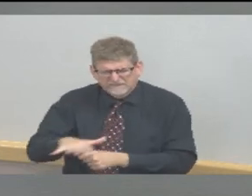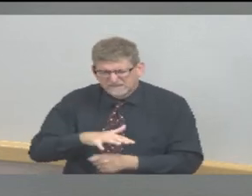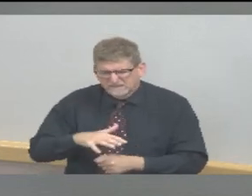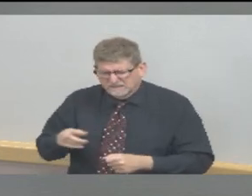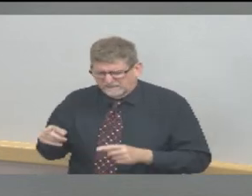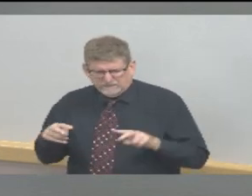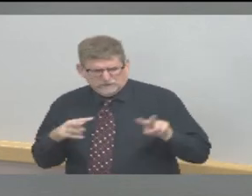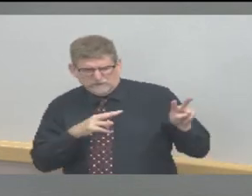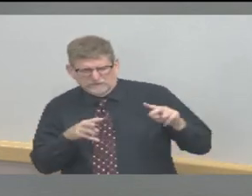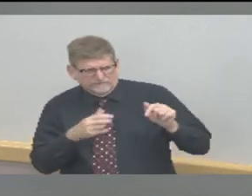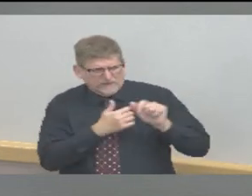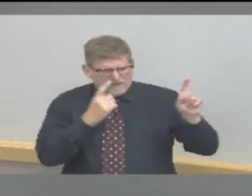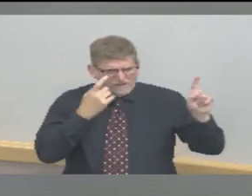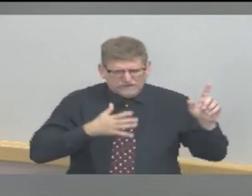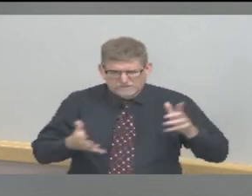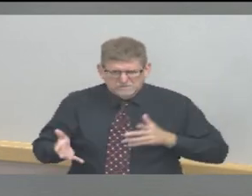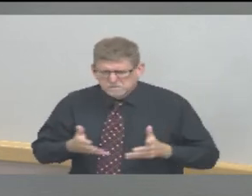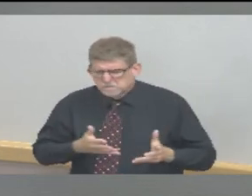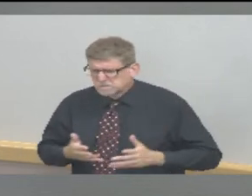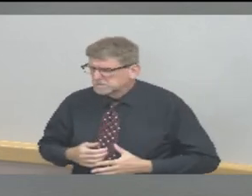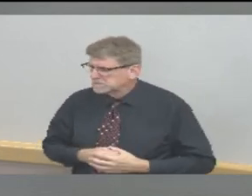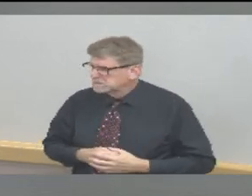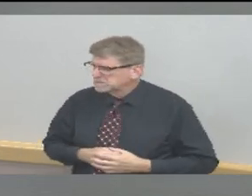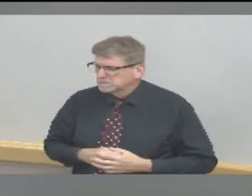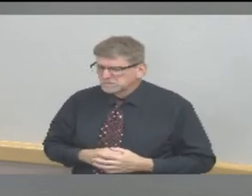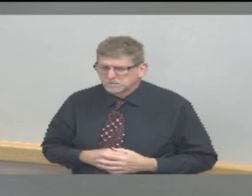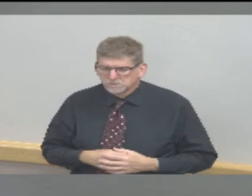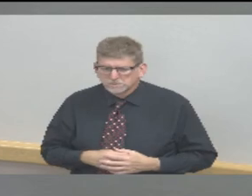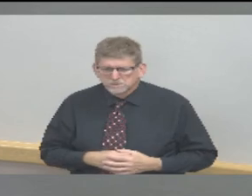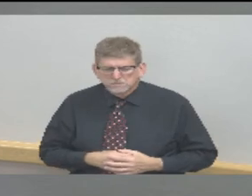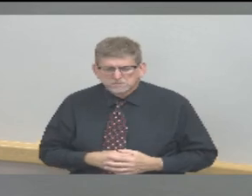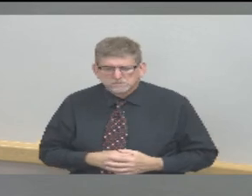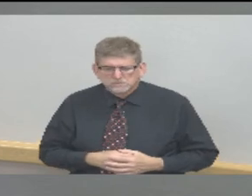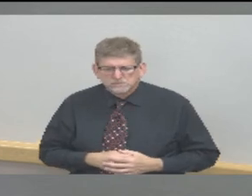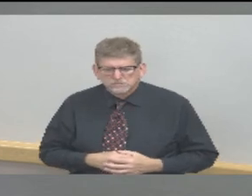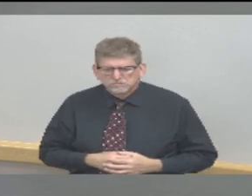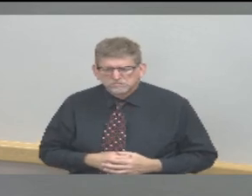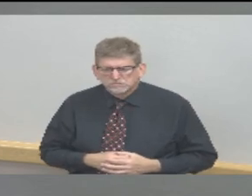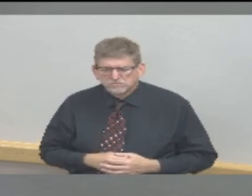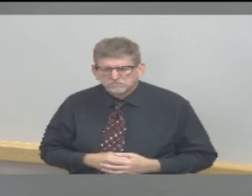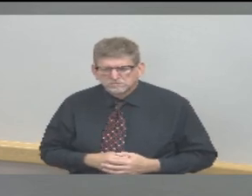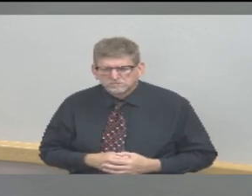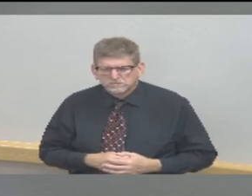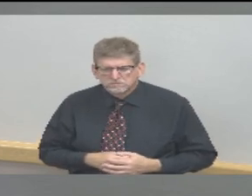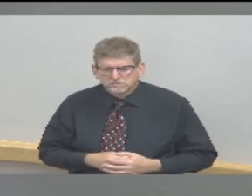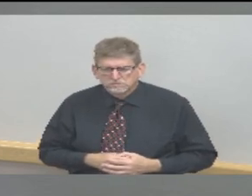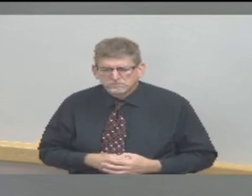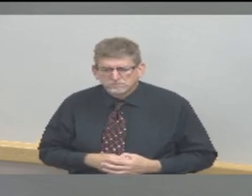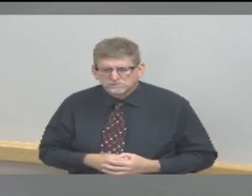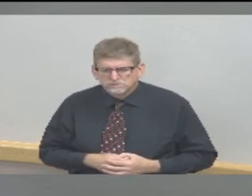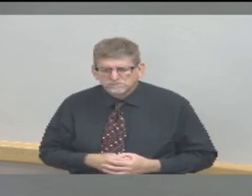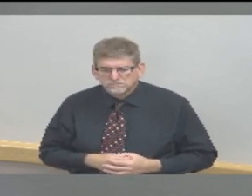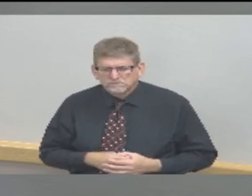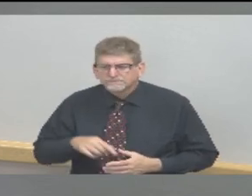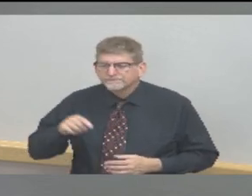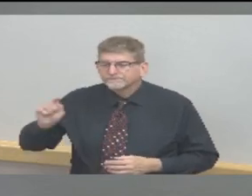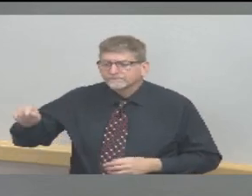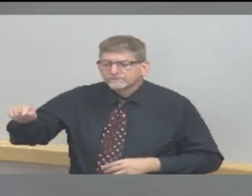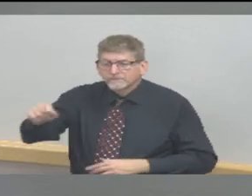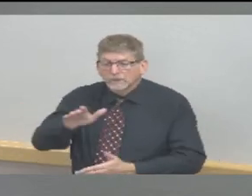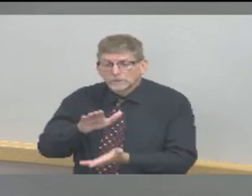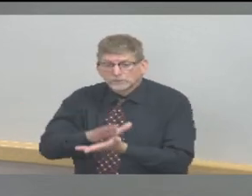Also, it's worth noting that at this time, all school-based grounds and facilities are